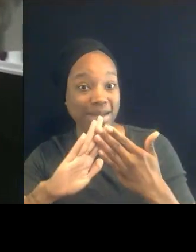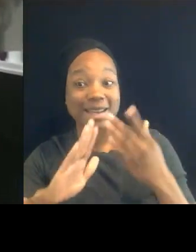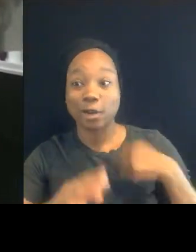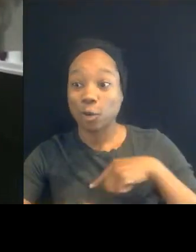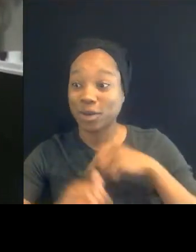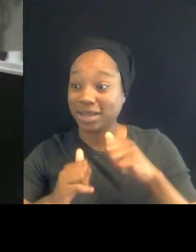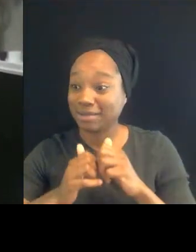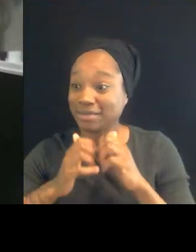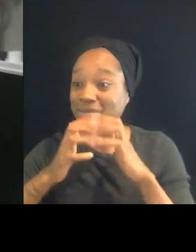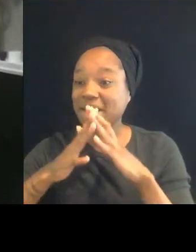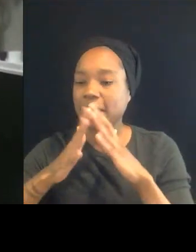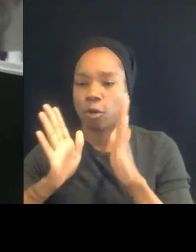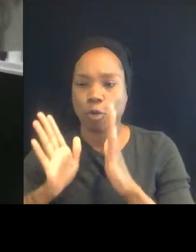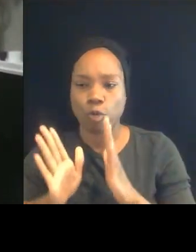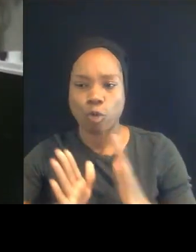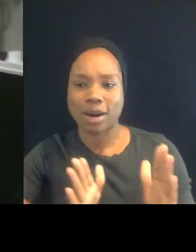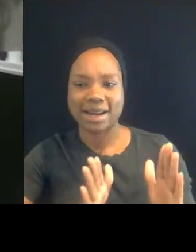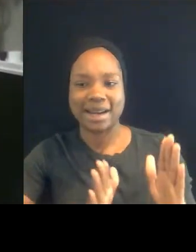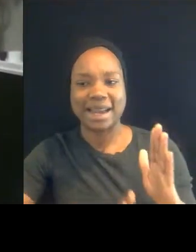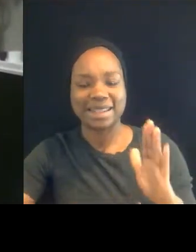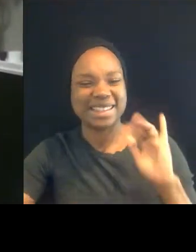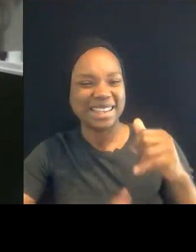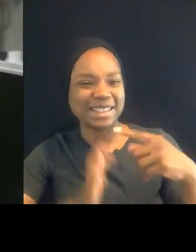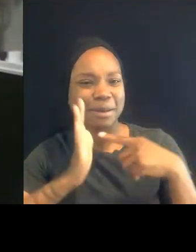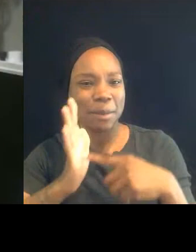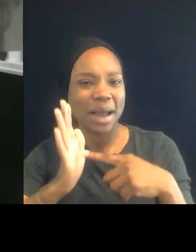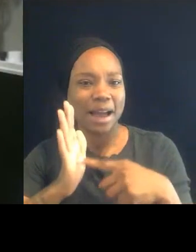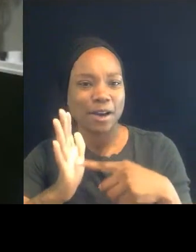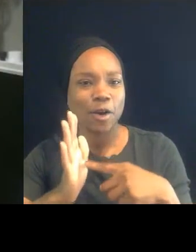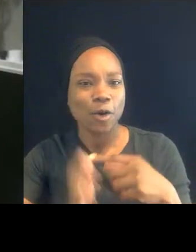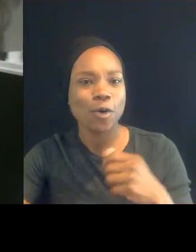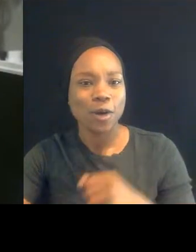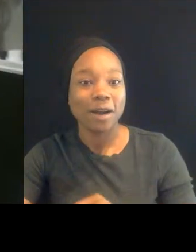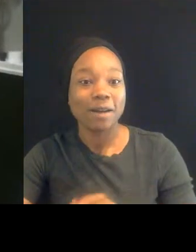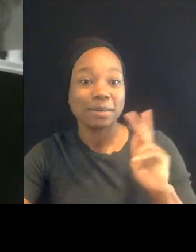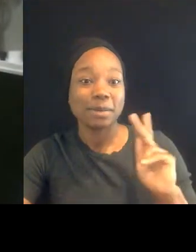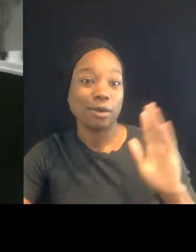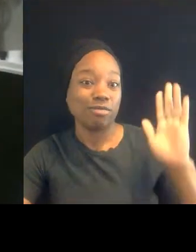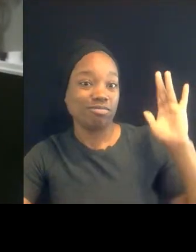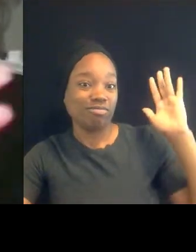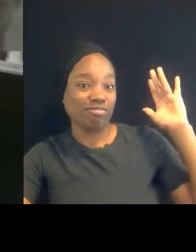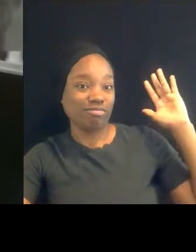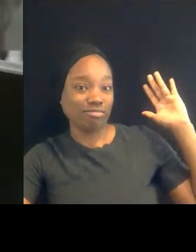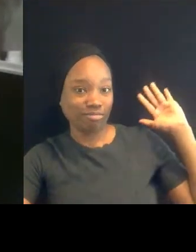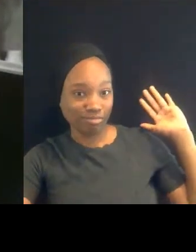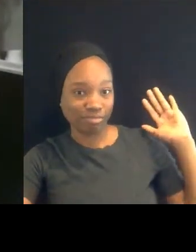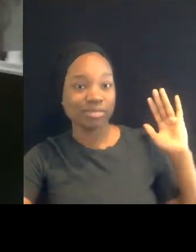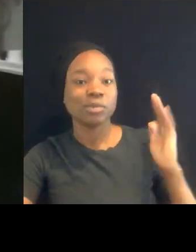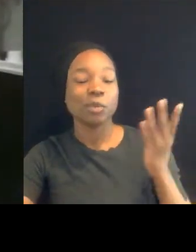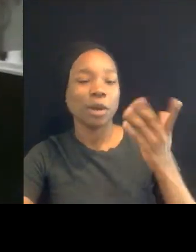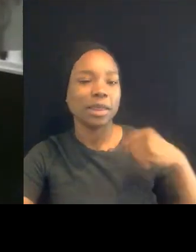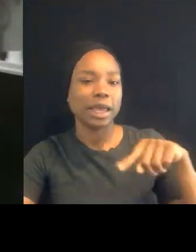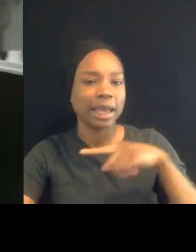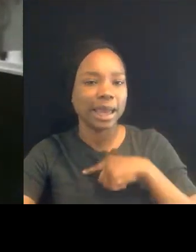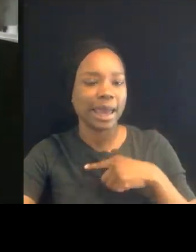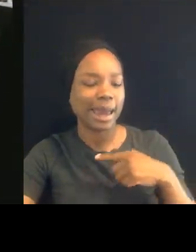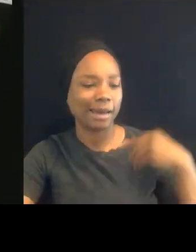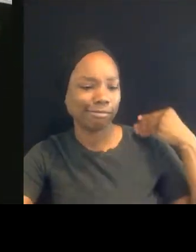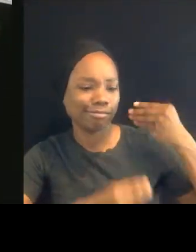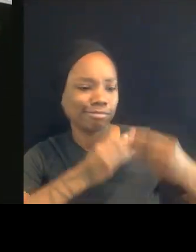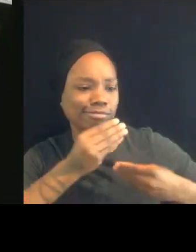exactly a modeling of what the people before us have given us so that we can pull it out. That's how I got into this.